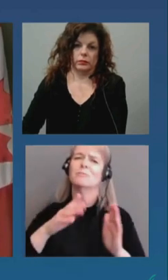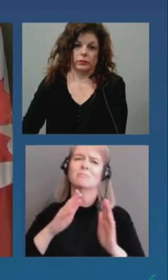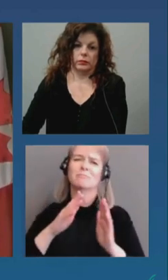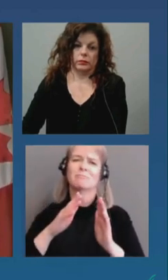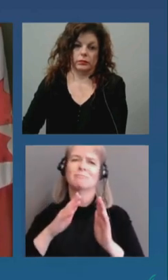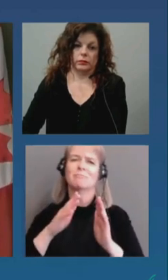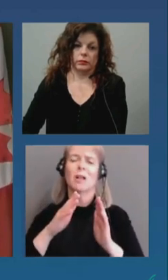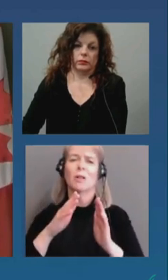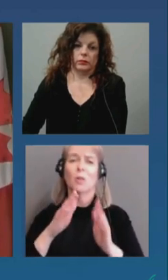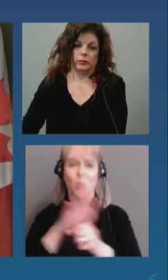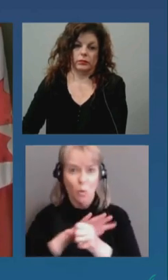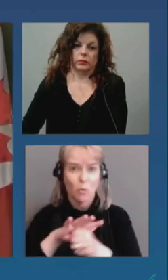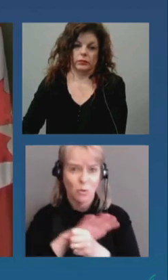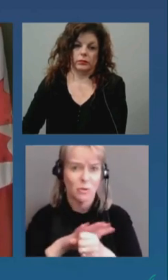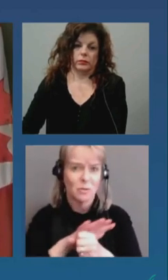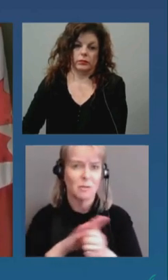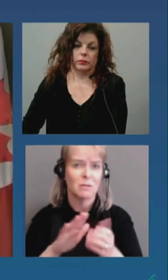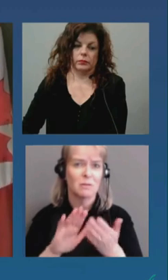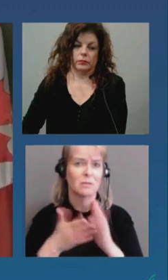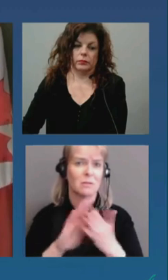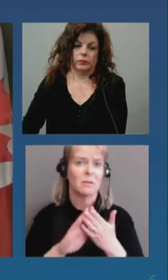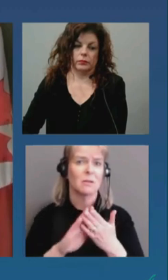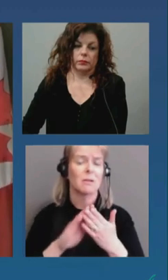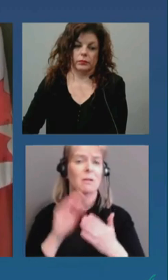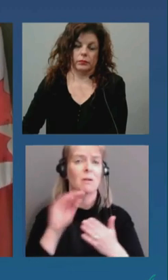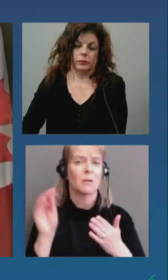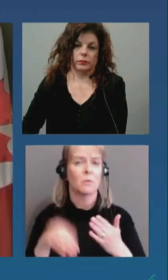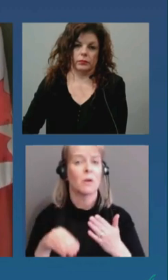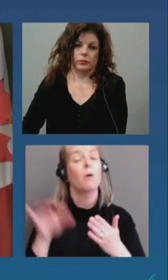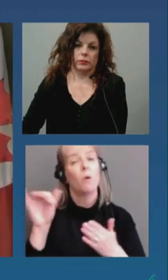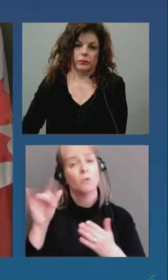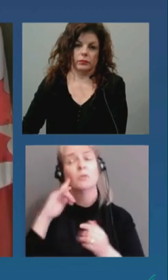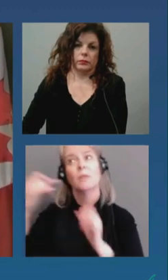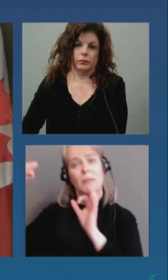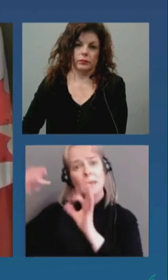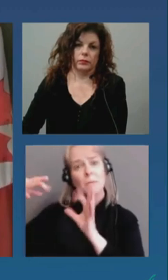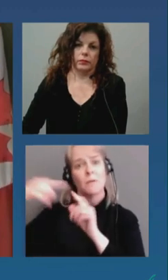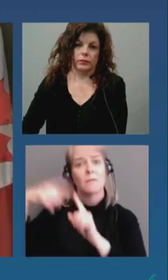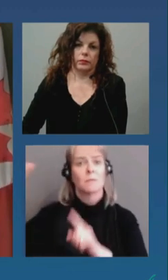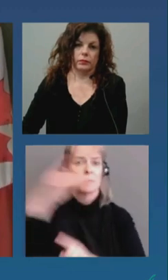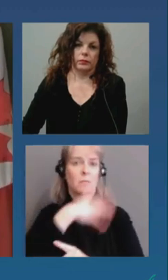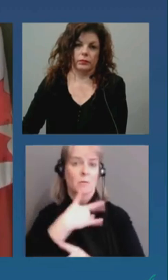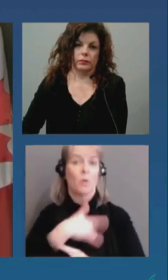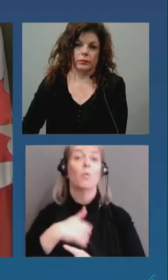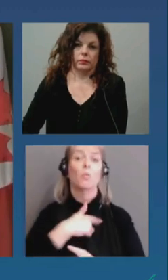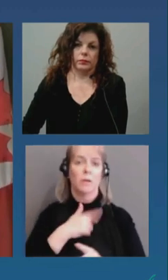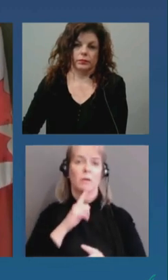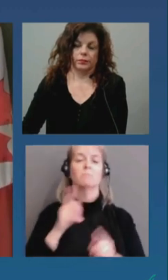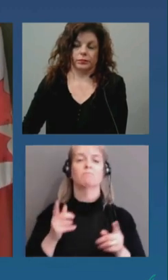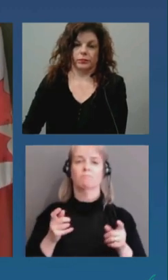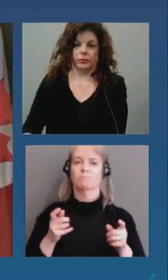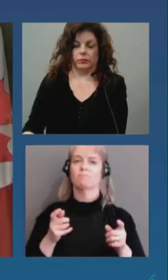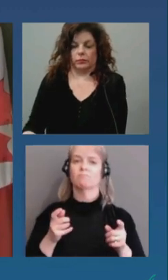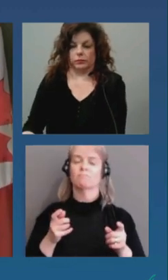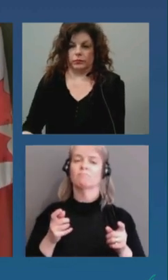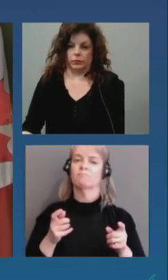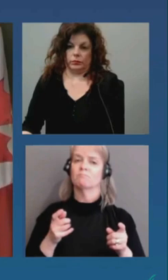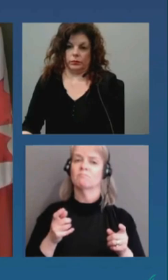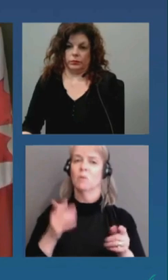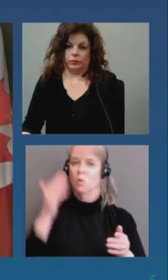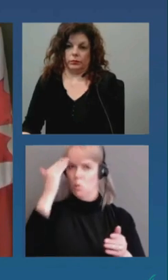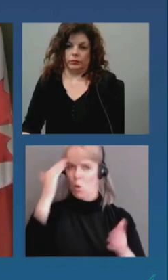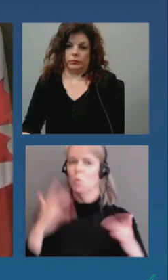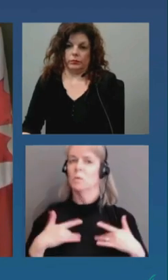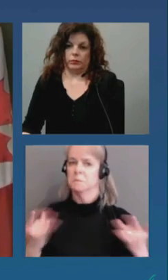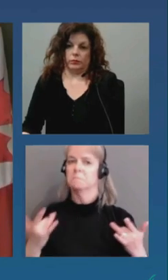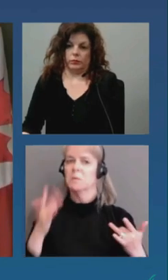locally uh and even with input from the province uh we very much have our act together and we're working collaboratively to achieving our public health